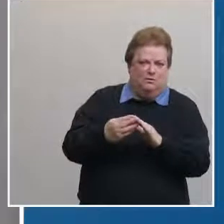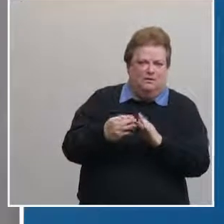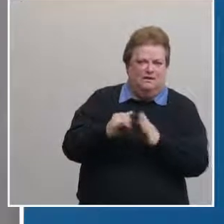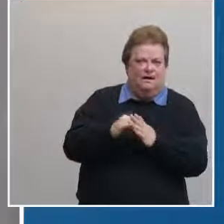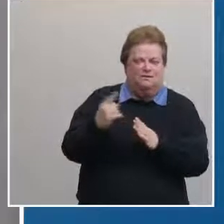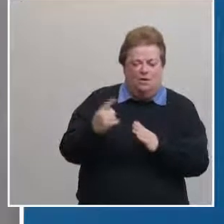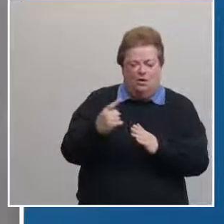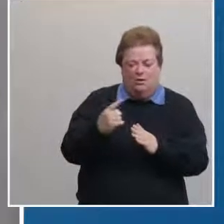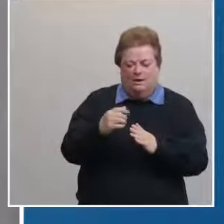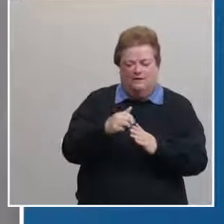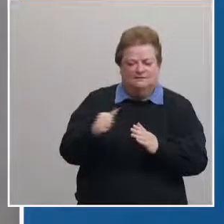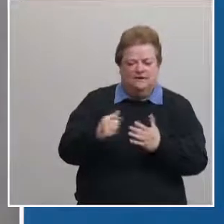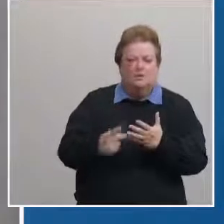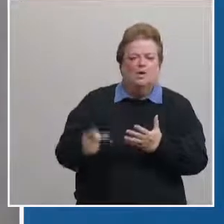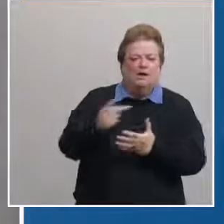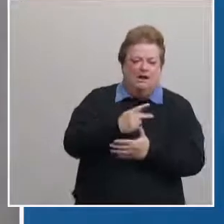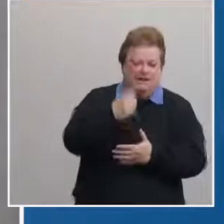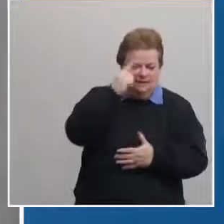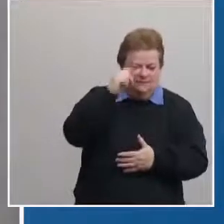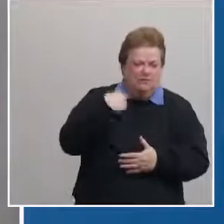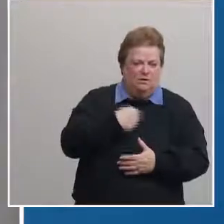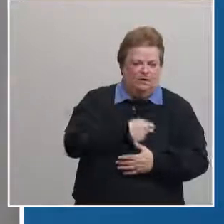priority for us in public health